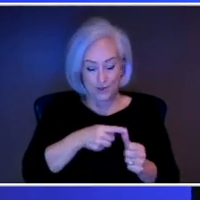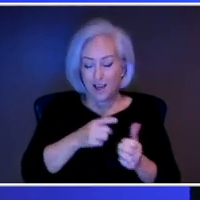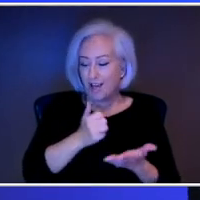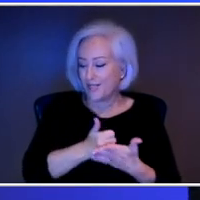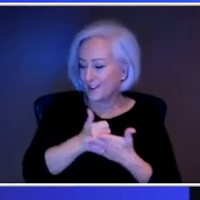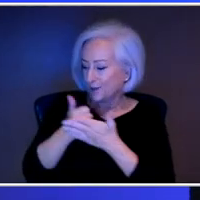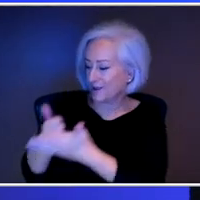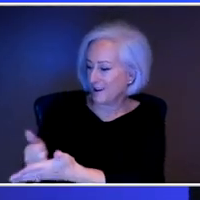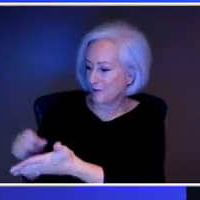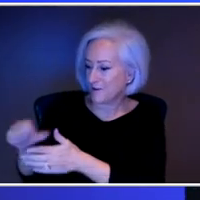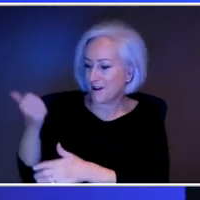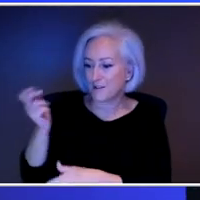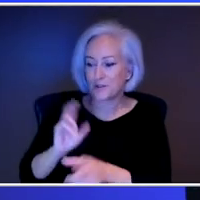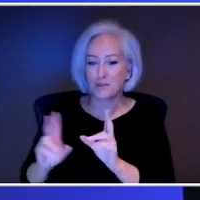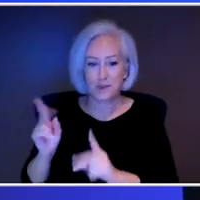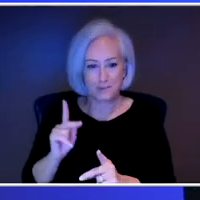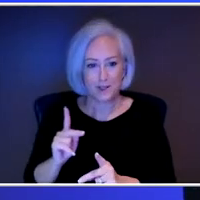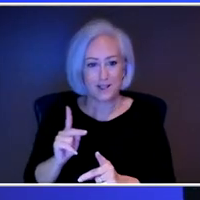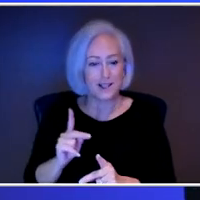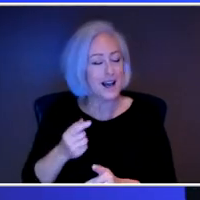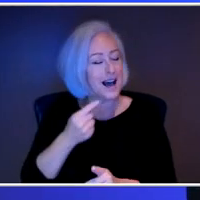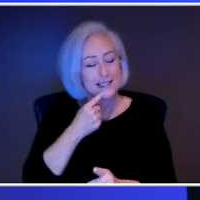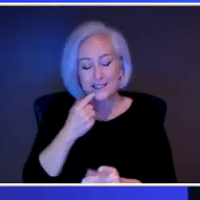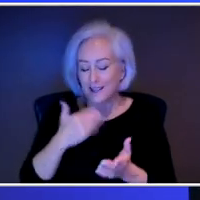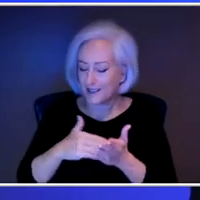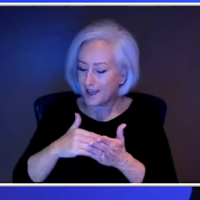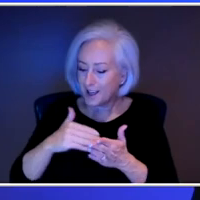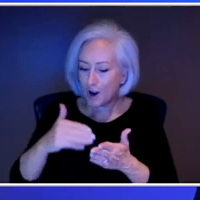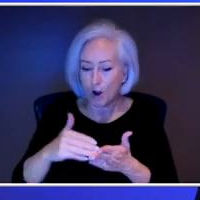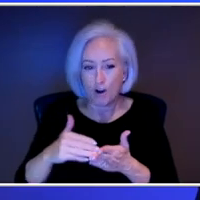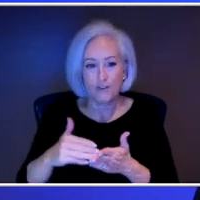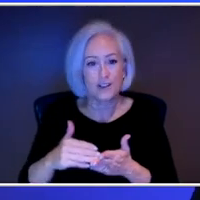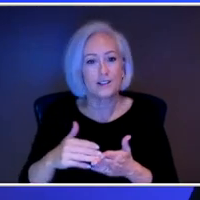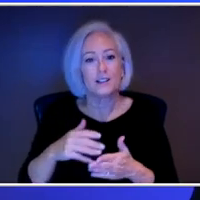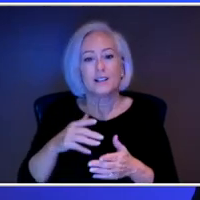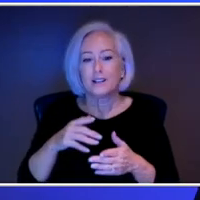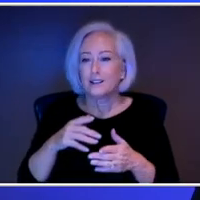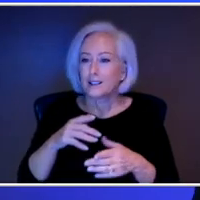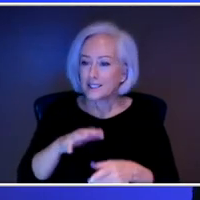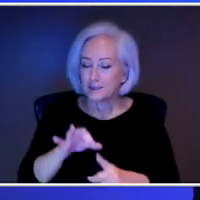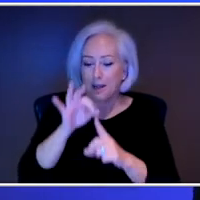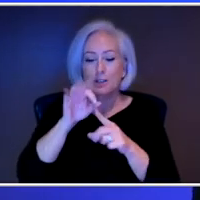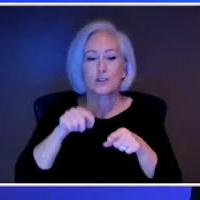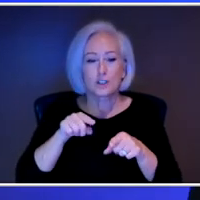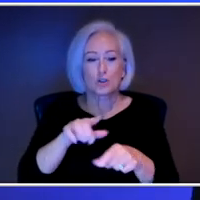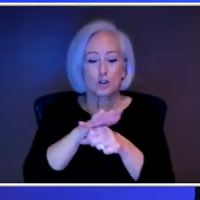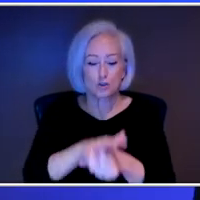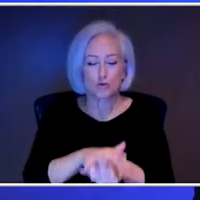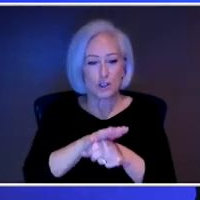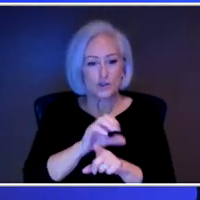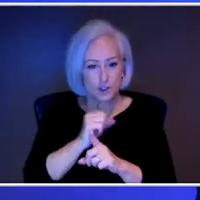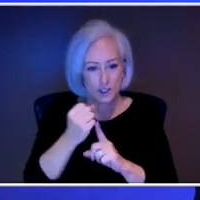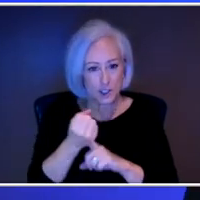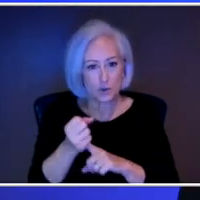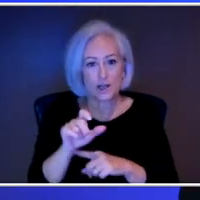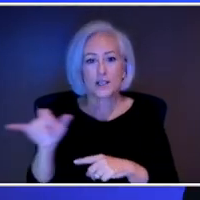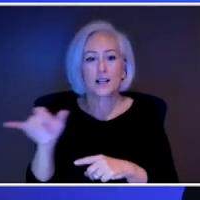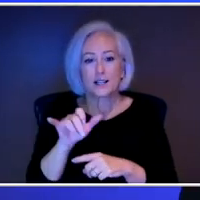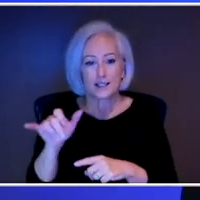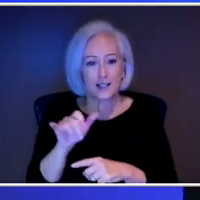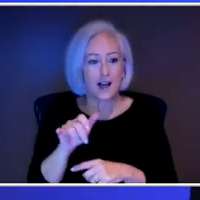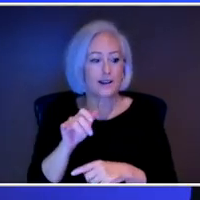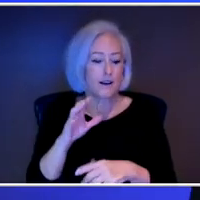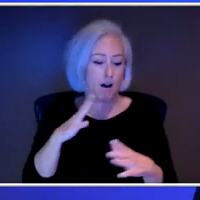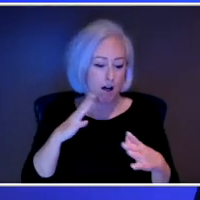difficult or stressful situations or, you know, periods like holidays. So make sure you remember why you're doing what you're doing, which is